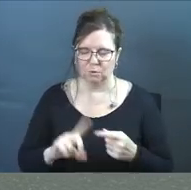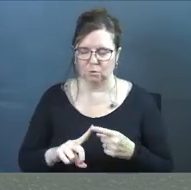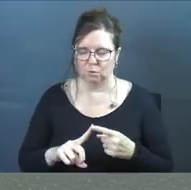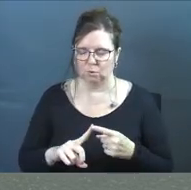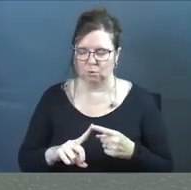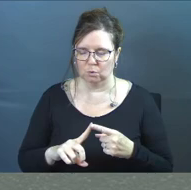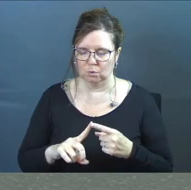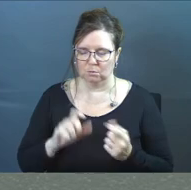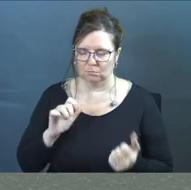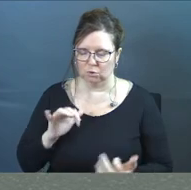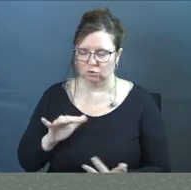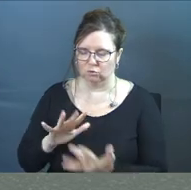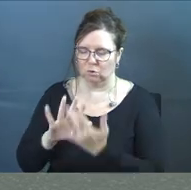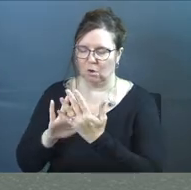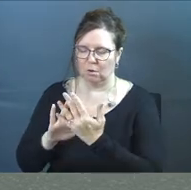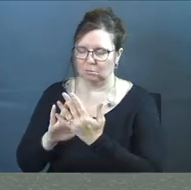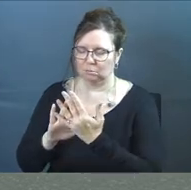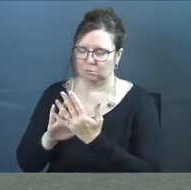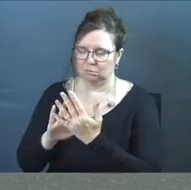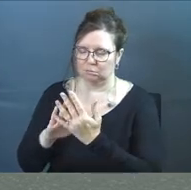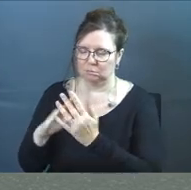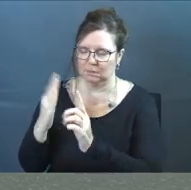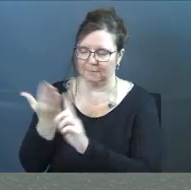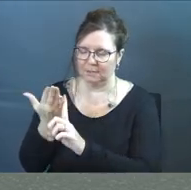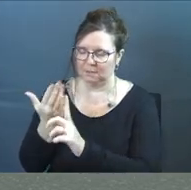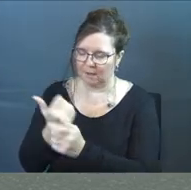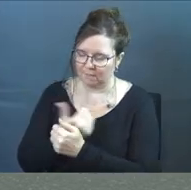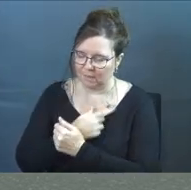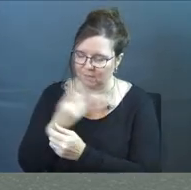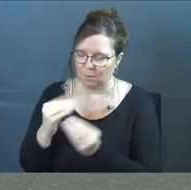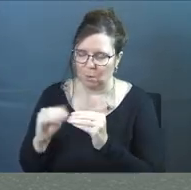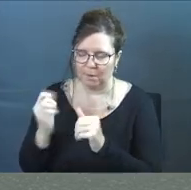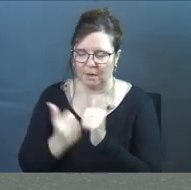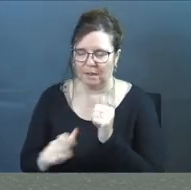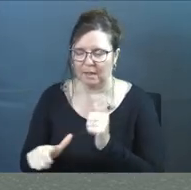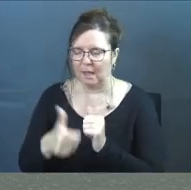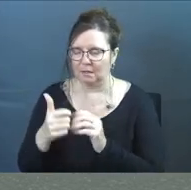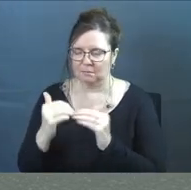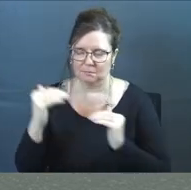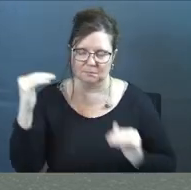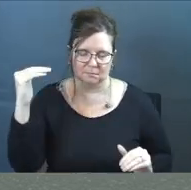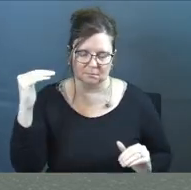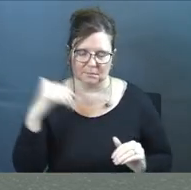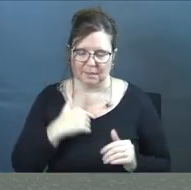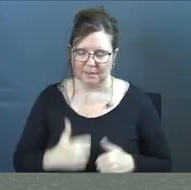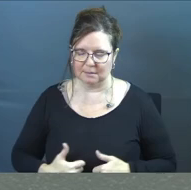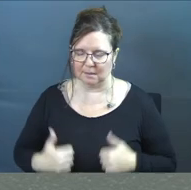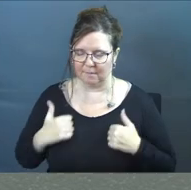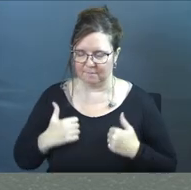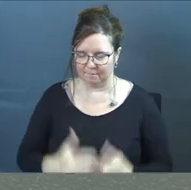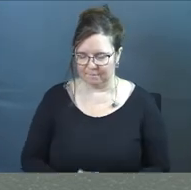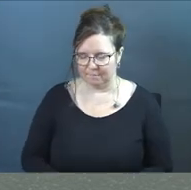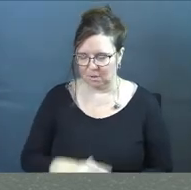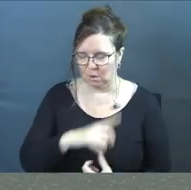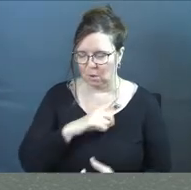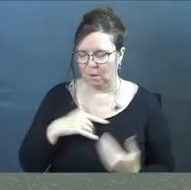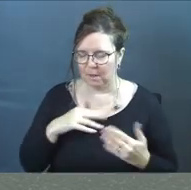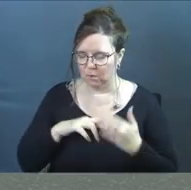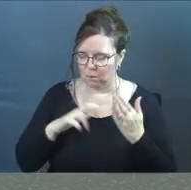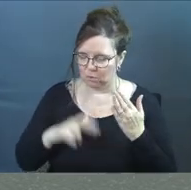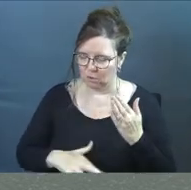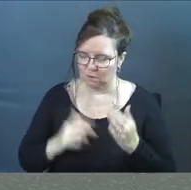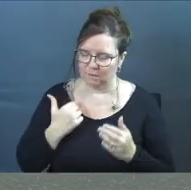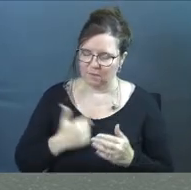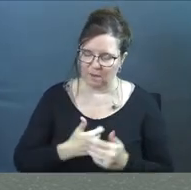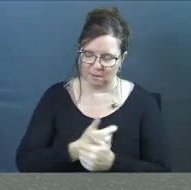draw to the deep conviction of loving you more than anything else in this life. Lord, let the result